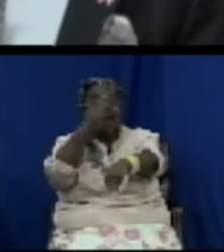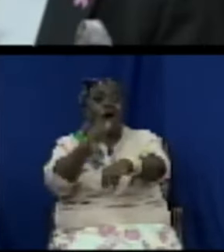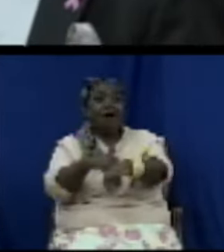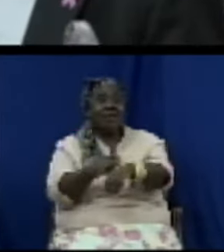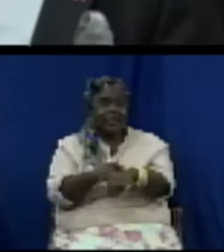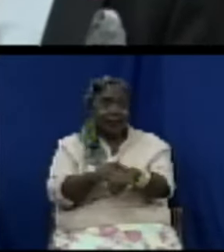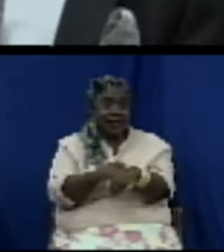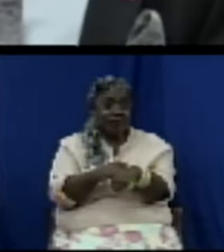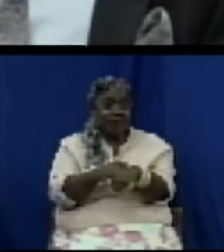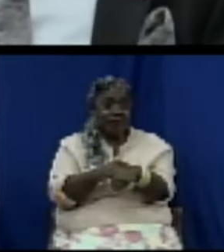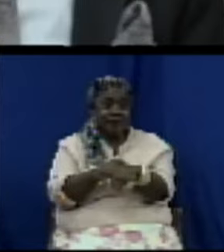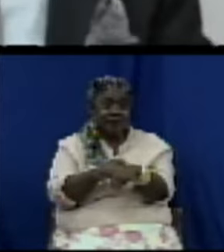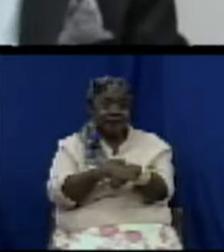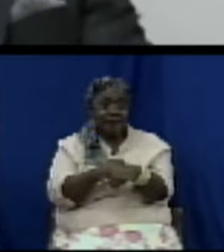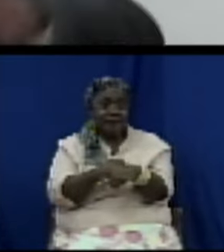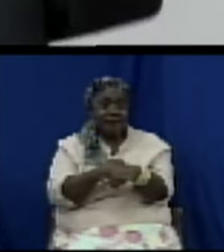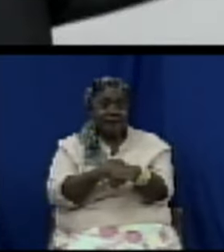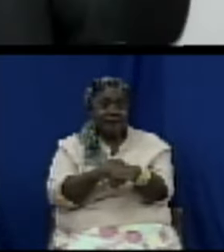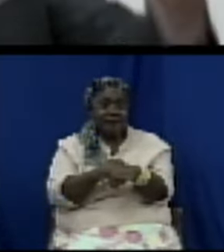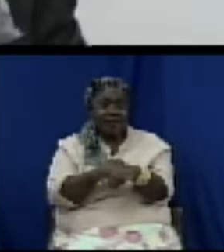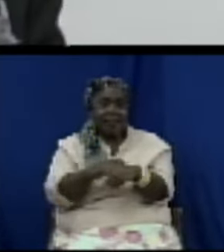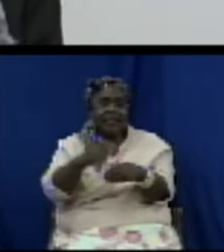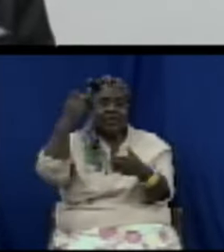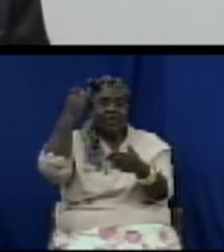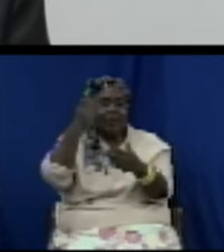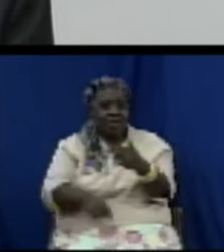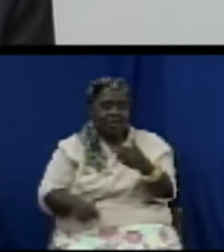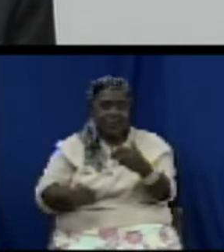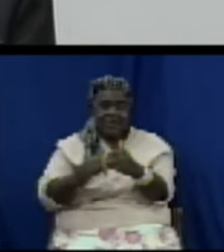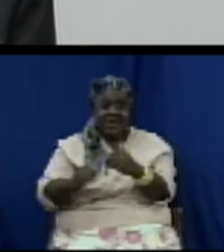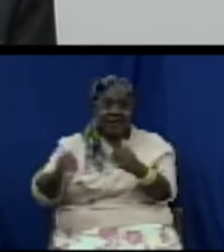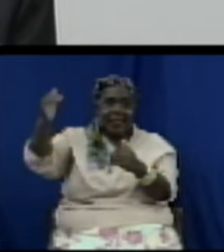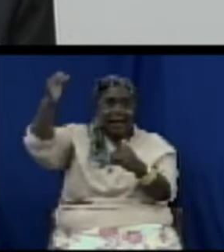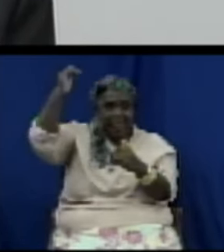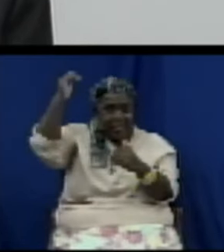a year and the cost goes up